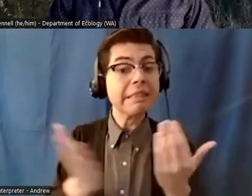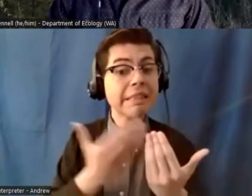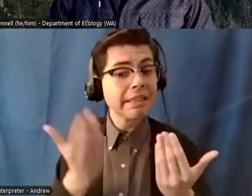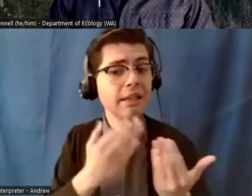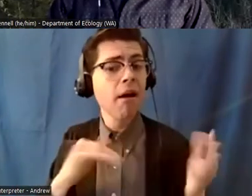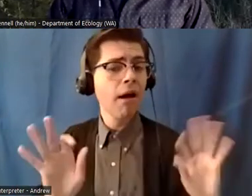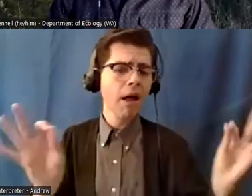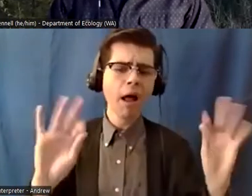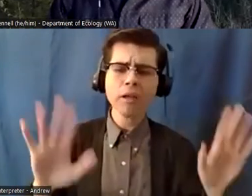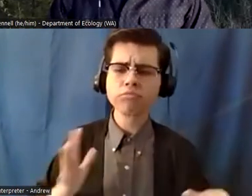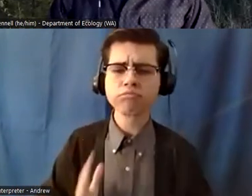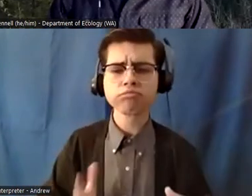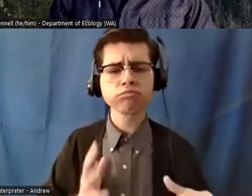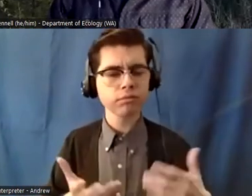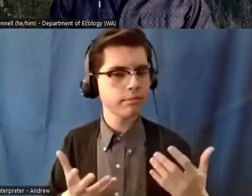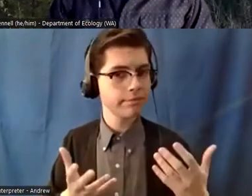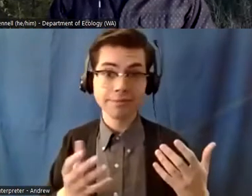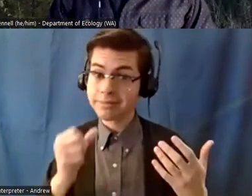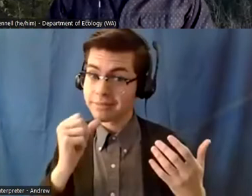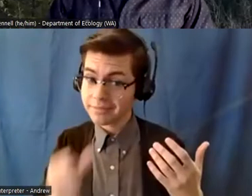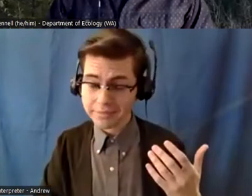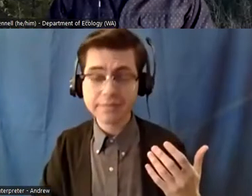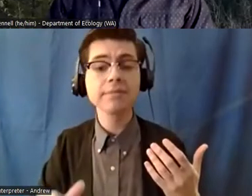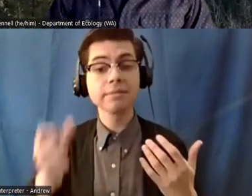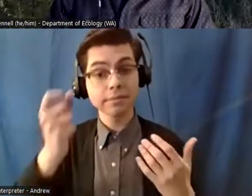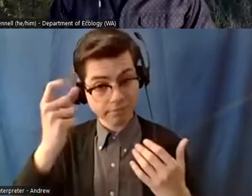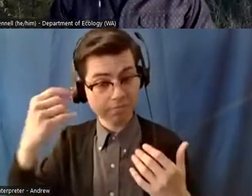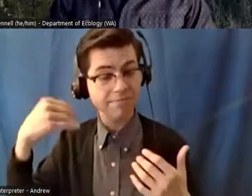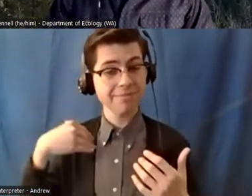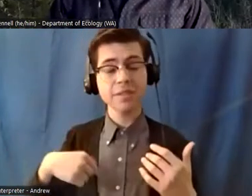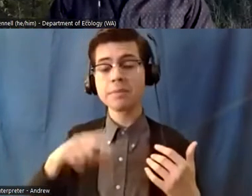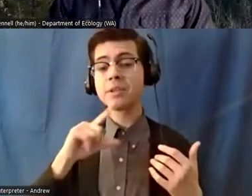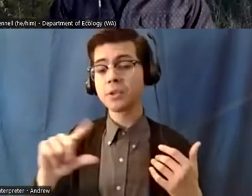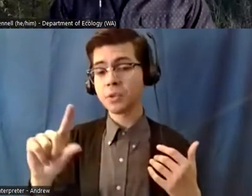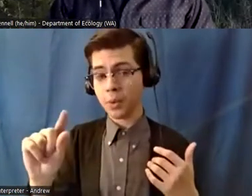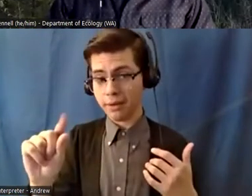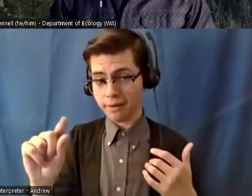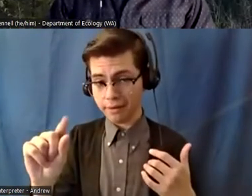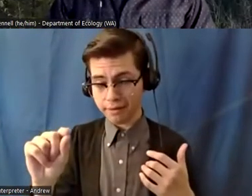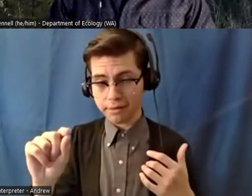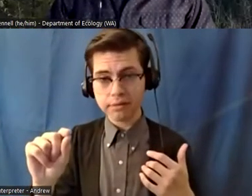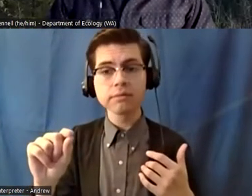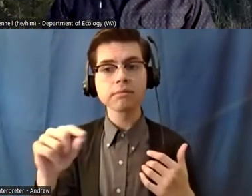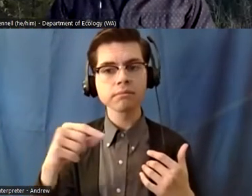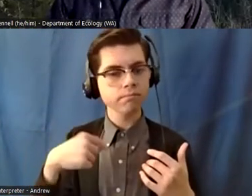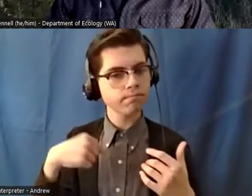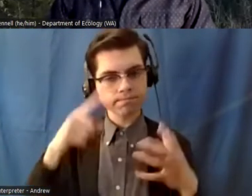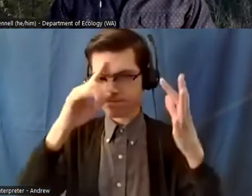i knew at 20 years old when i dedicated my self to working with this program